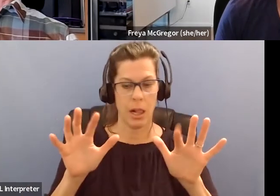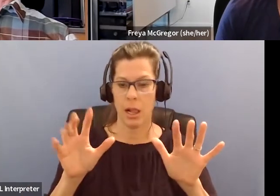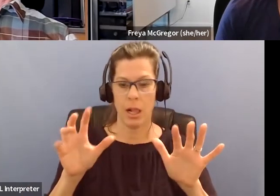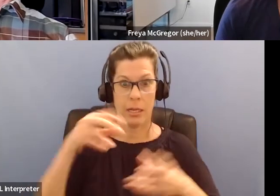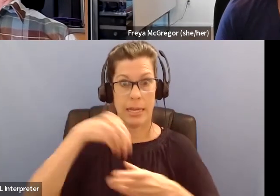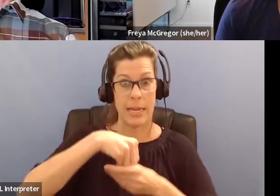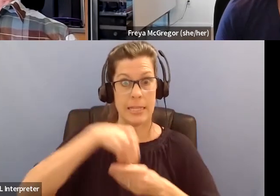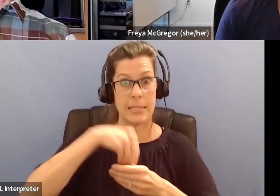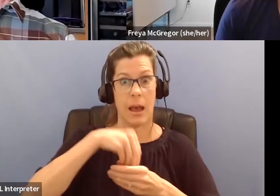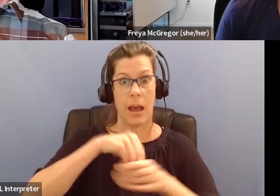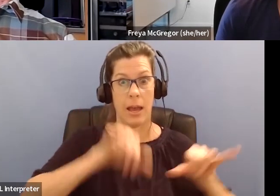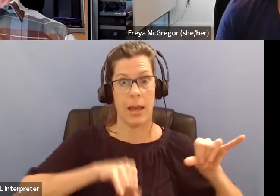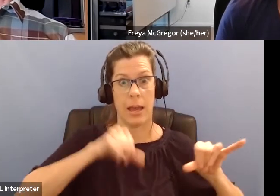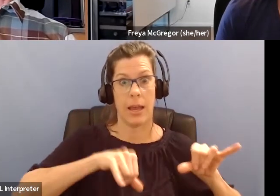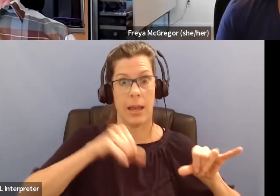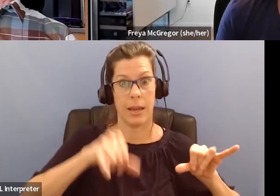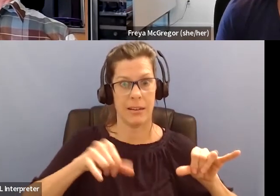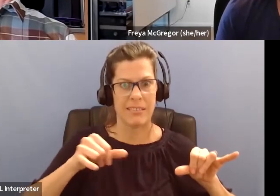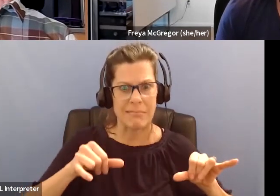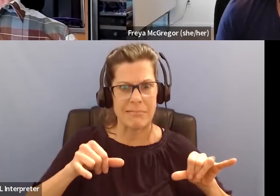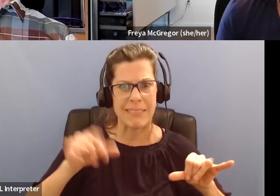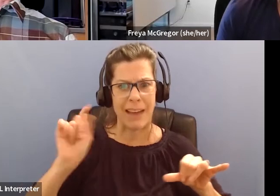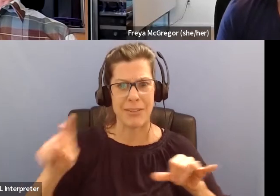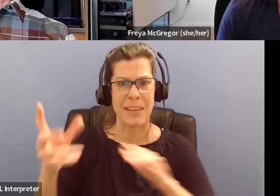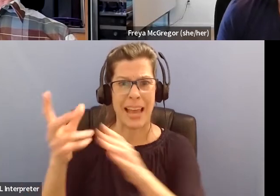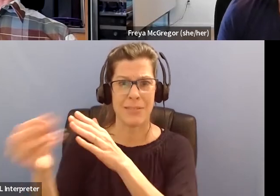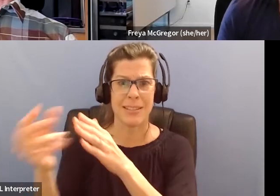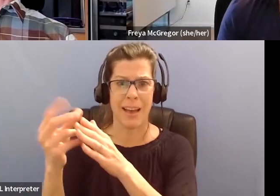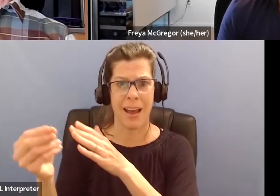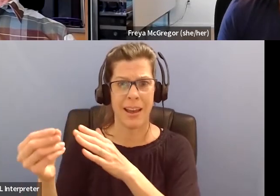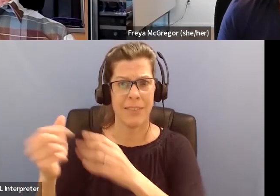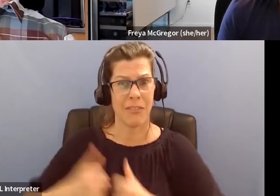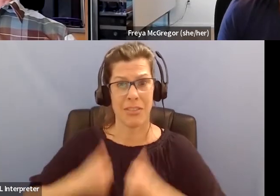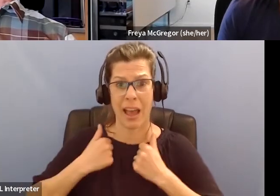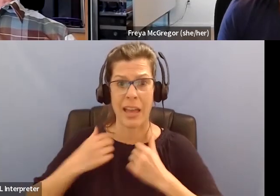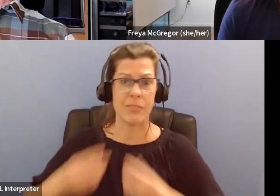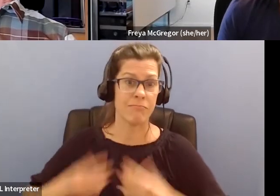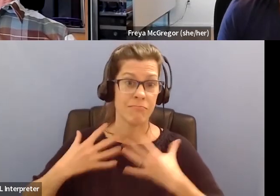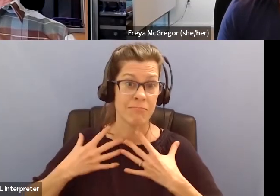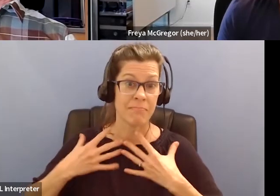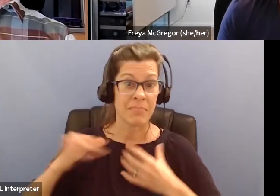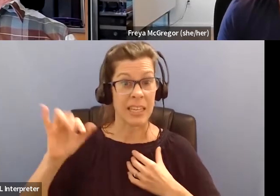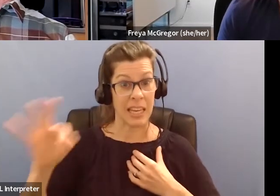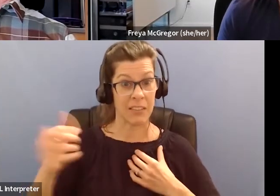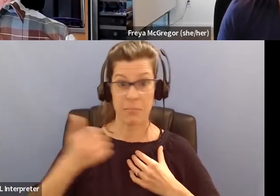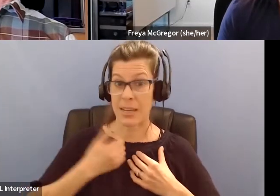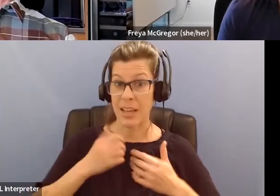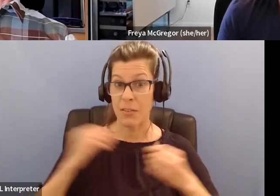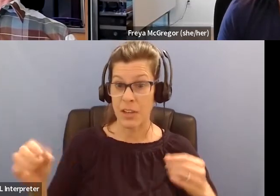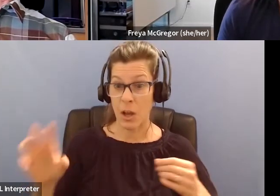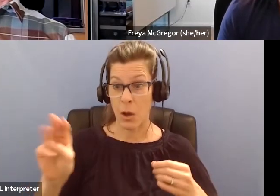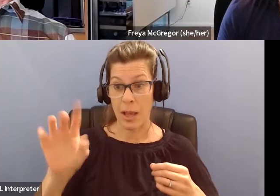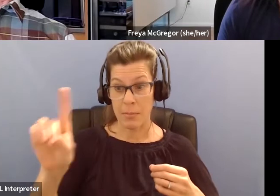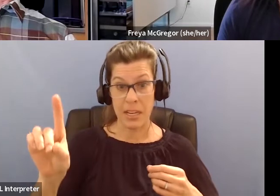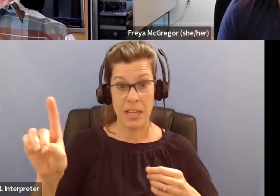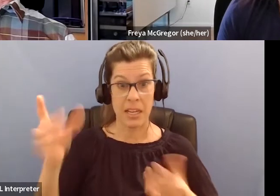to be out in that natural world. And so, I think if I didn't have muscular dystrophy, um, I might be